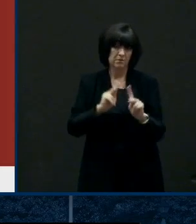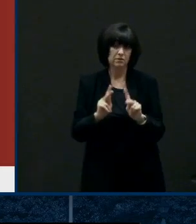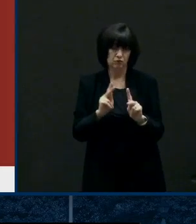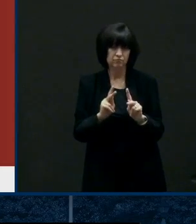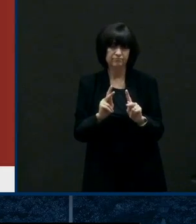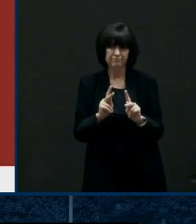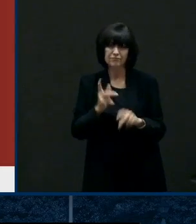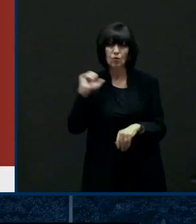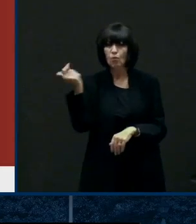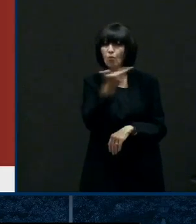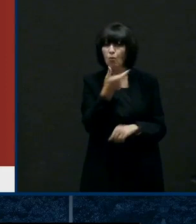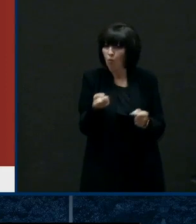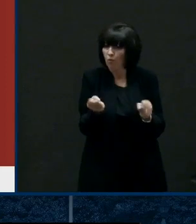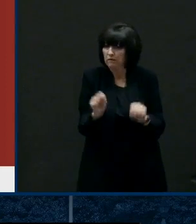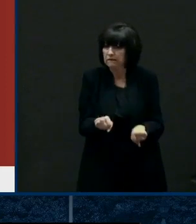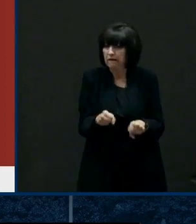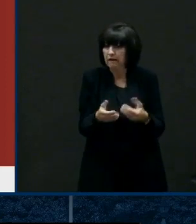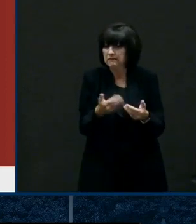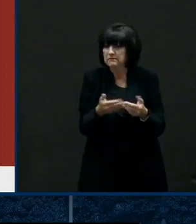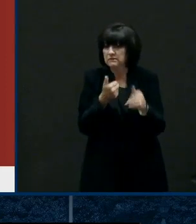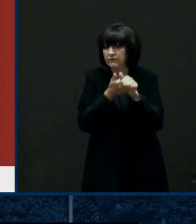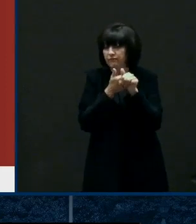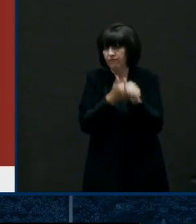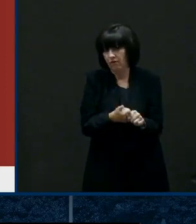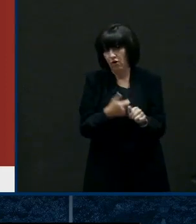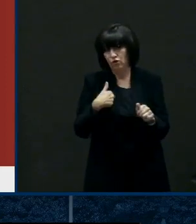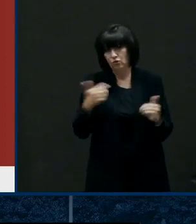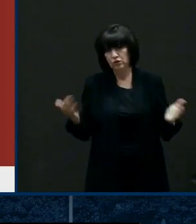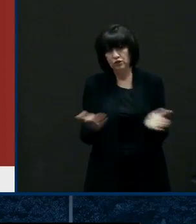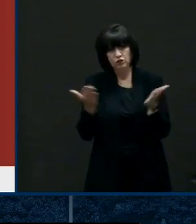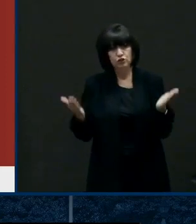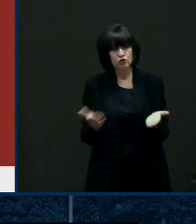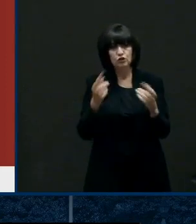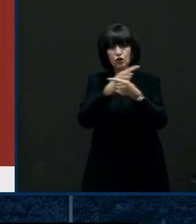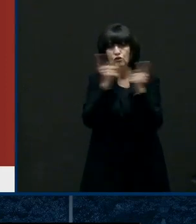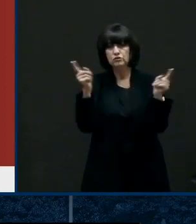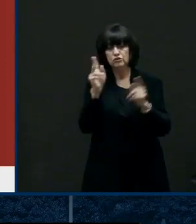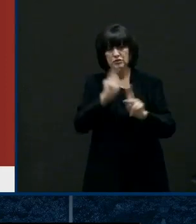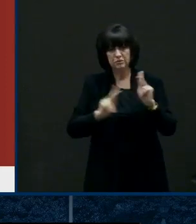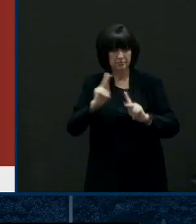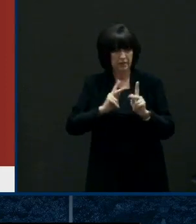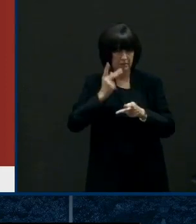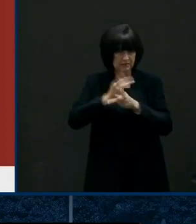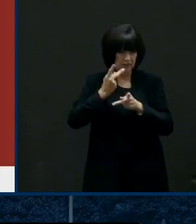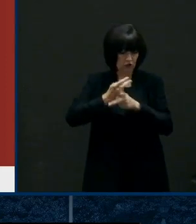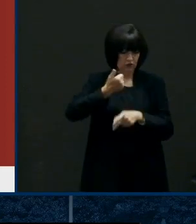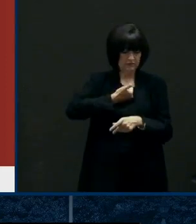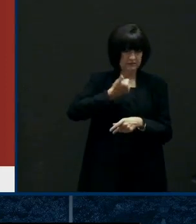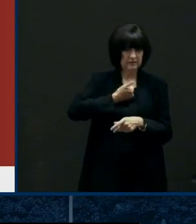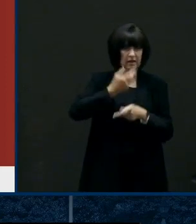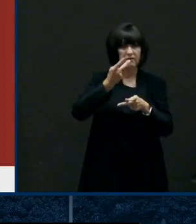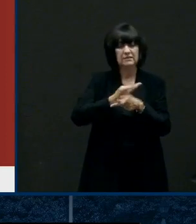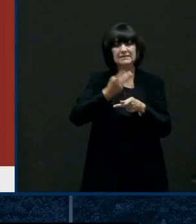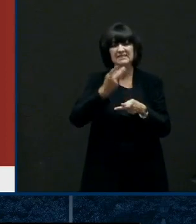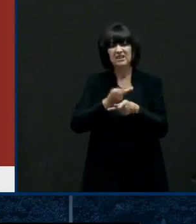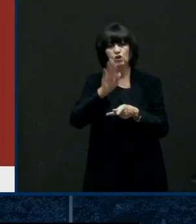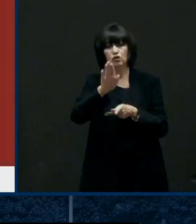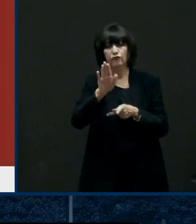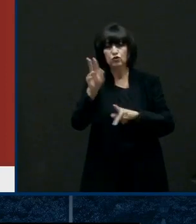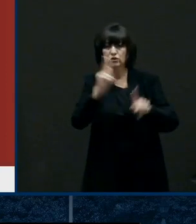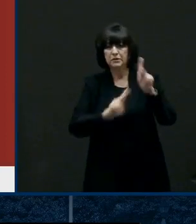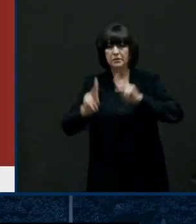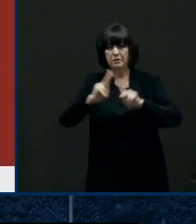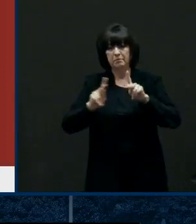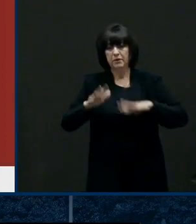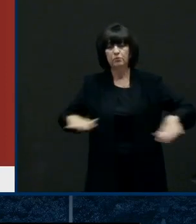tools and we would encourage everybody to do that to take care of yourself your family and your neighbors aj you're going to talk a little bit about testing